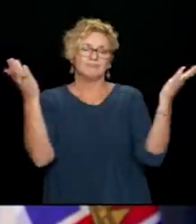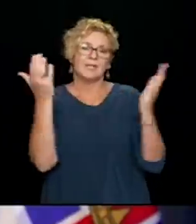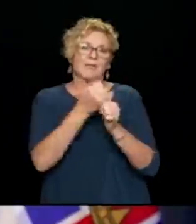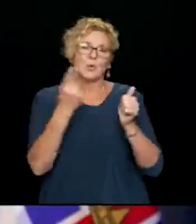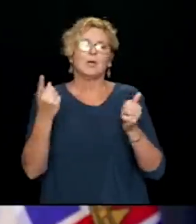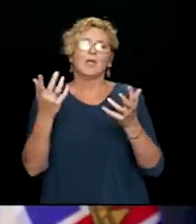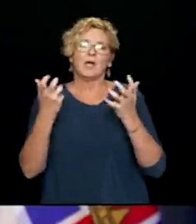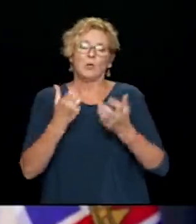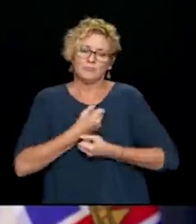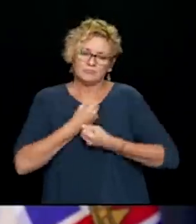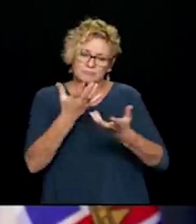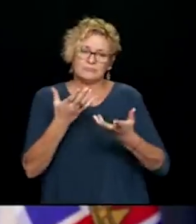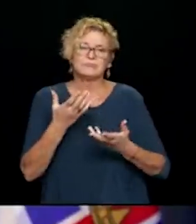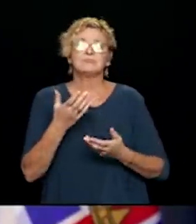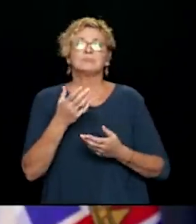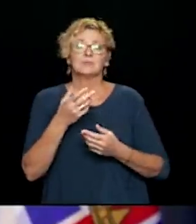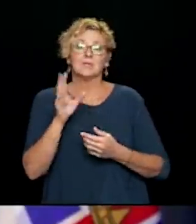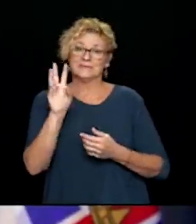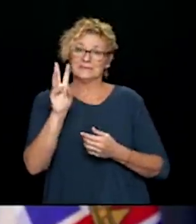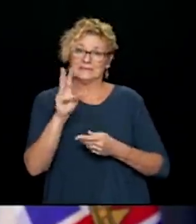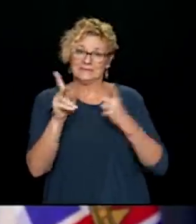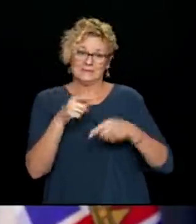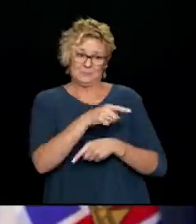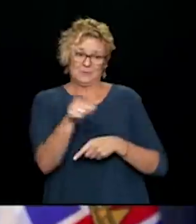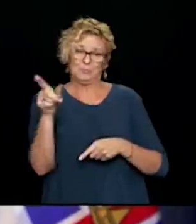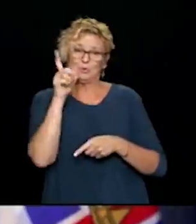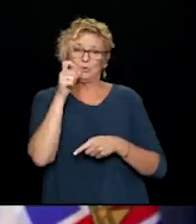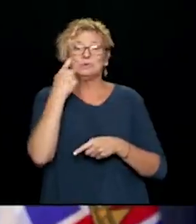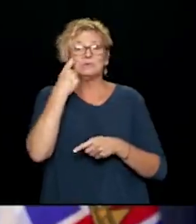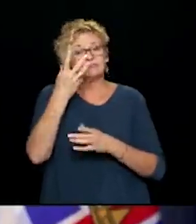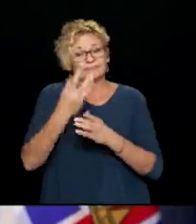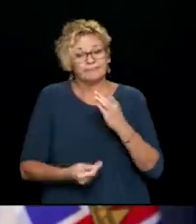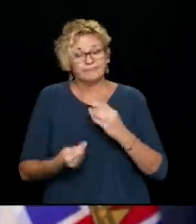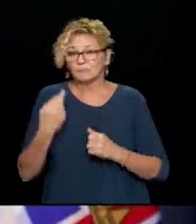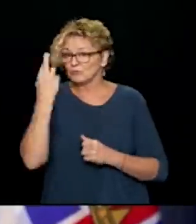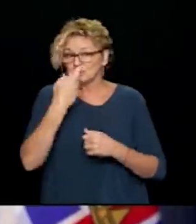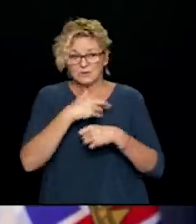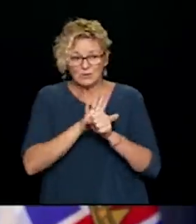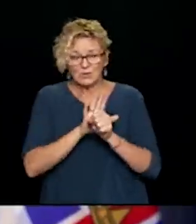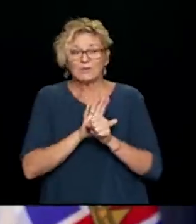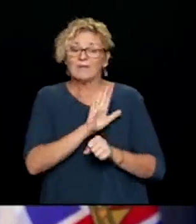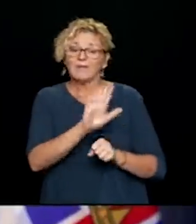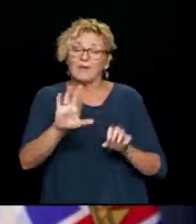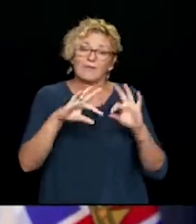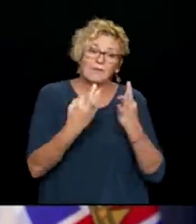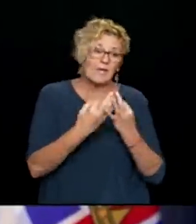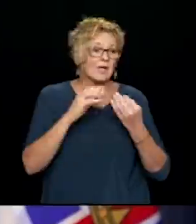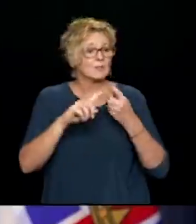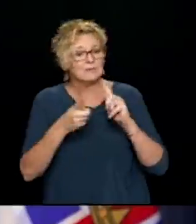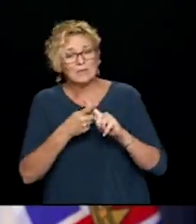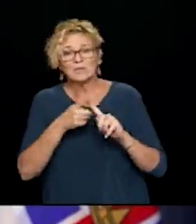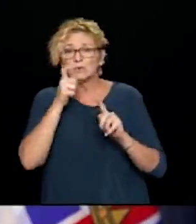government, the people of BC to pass on. My condolences to the families of the six people who passed away from COVID